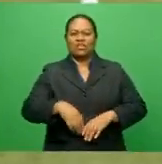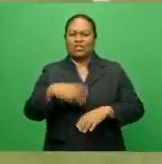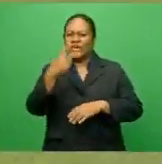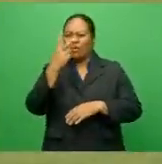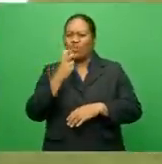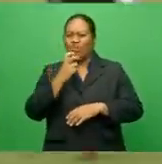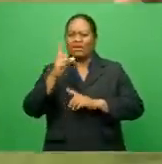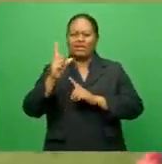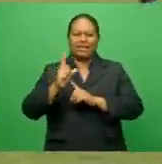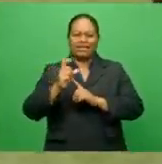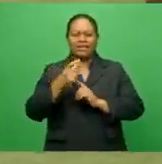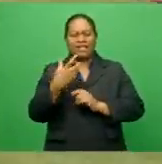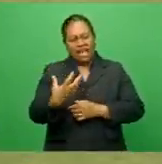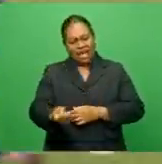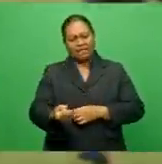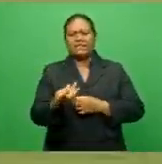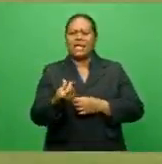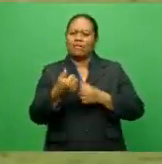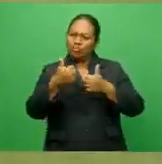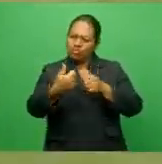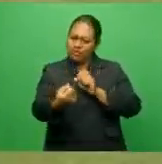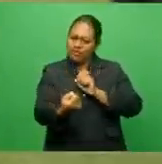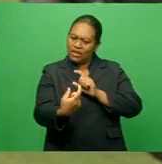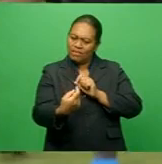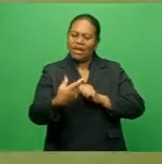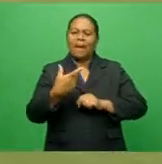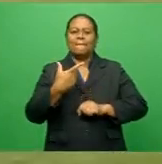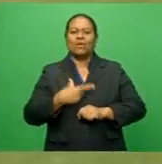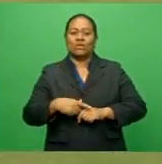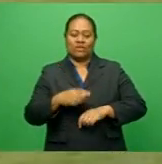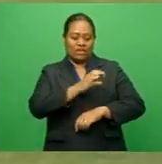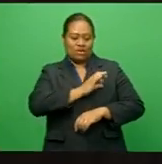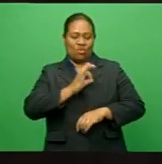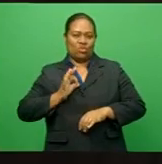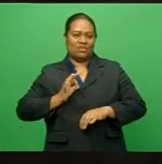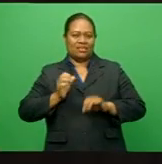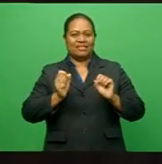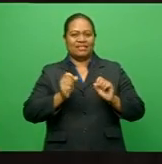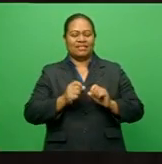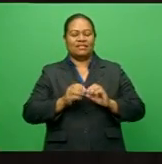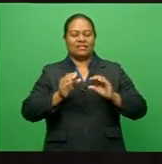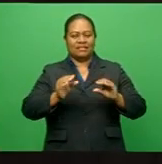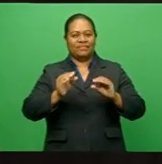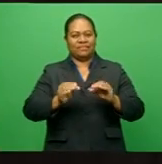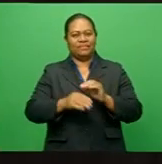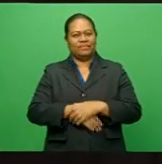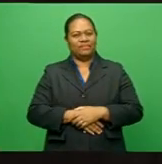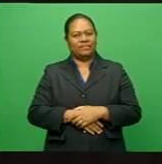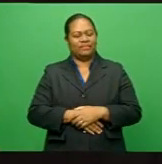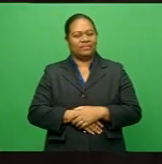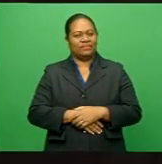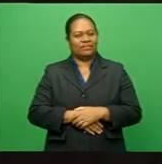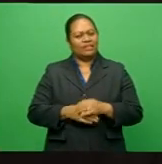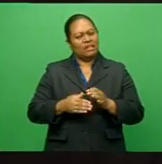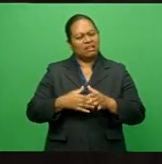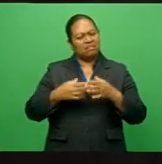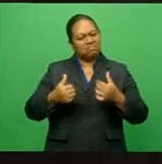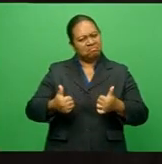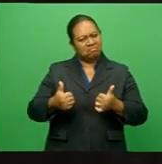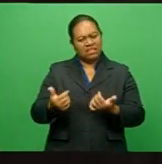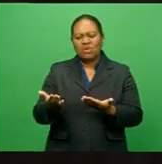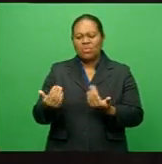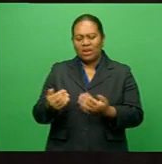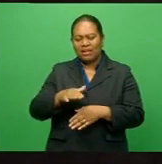there's been some good feedback from the players regarding the coaching staff. The players have welcomed them really well. They have